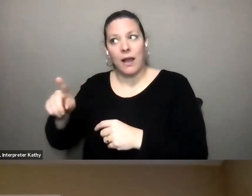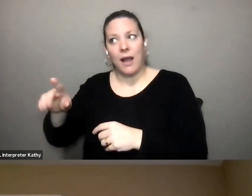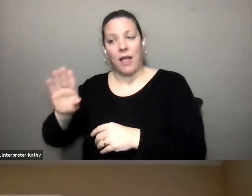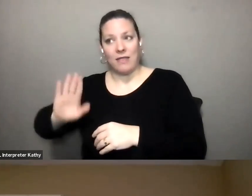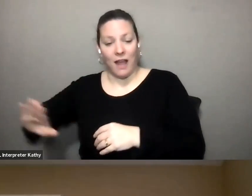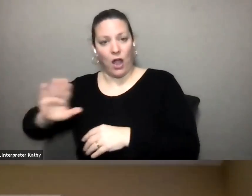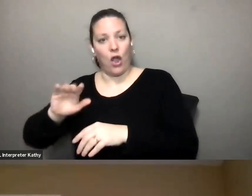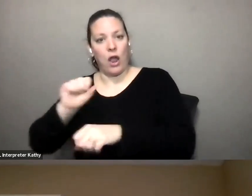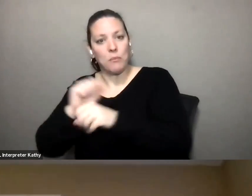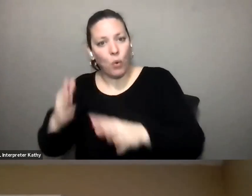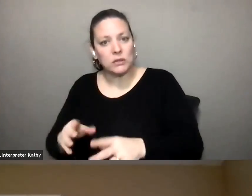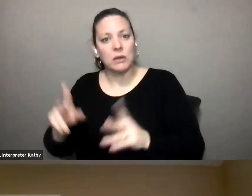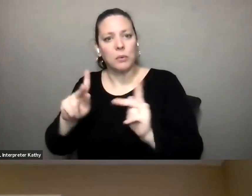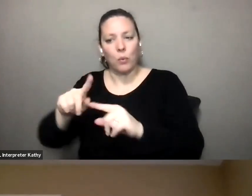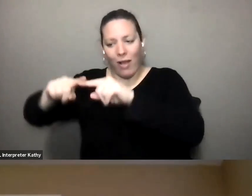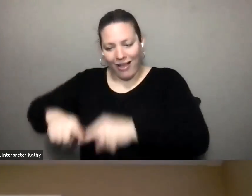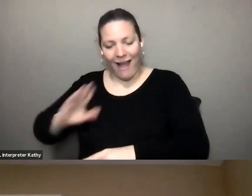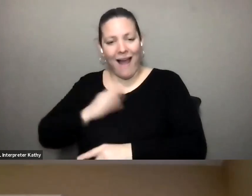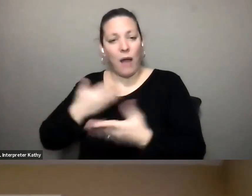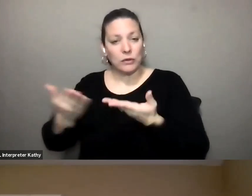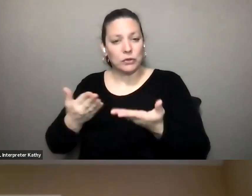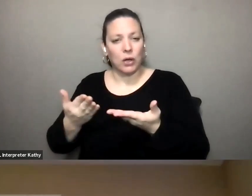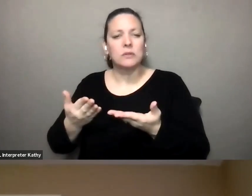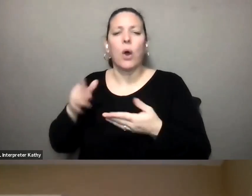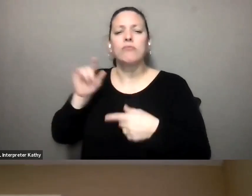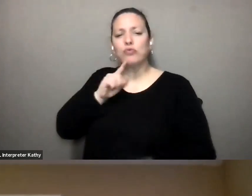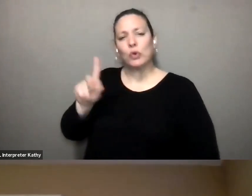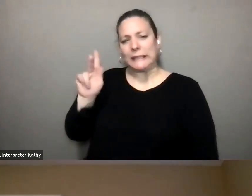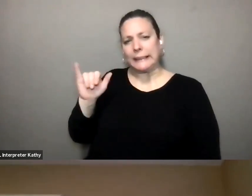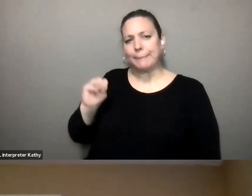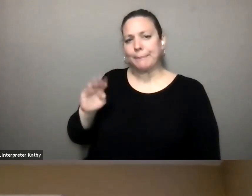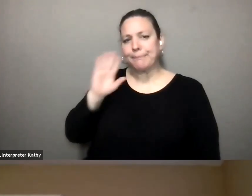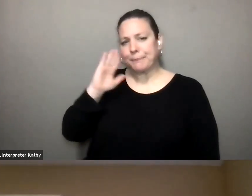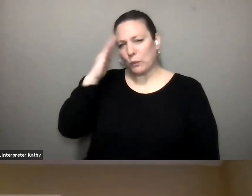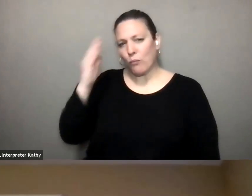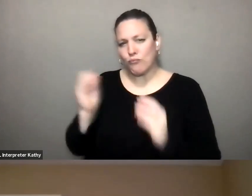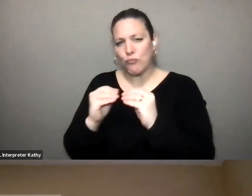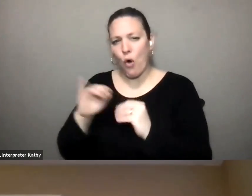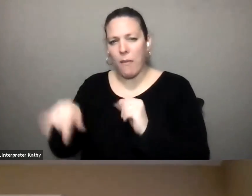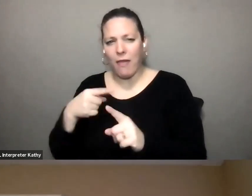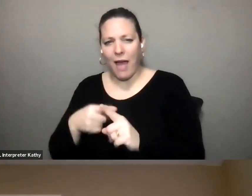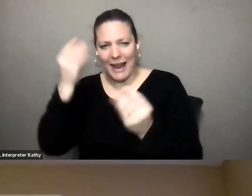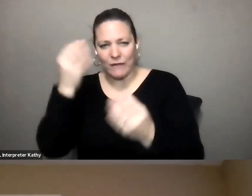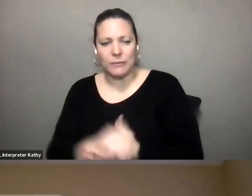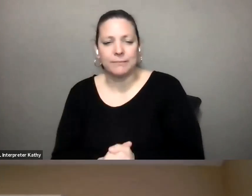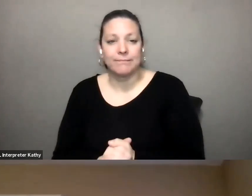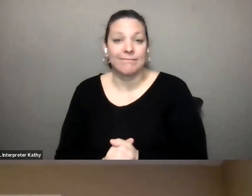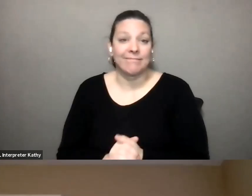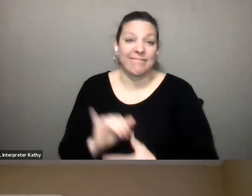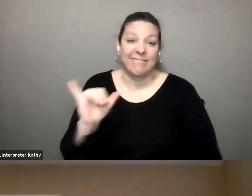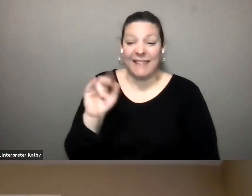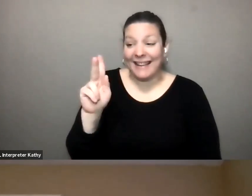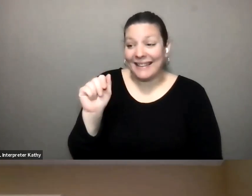service um but i'm sure that she could provide that information uh it's great like katie said i mean